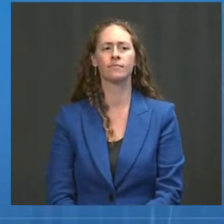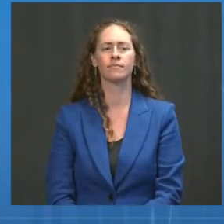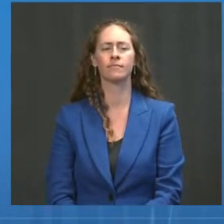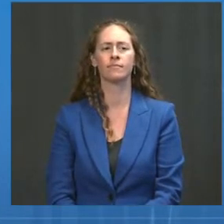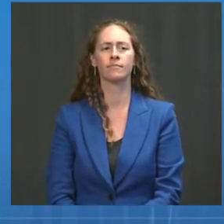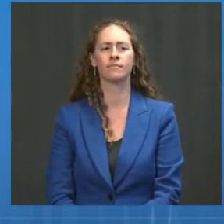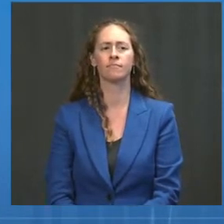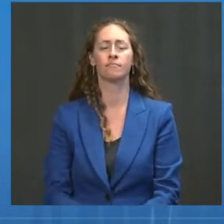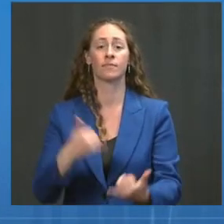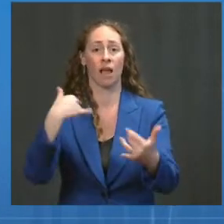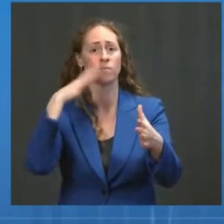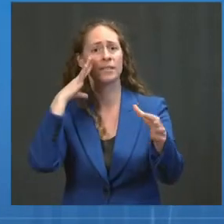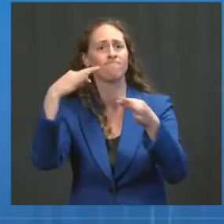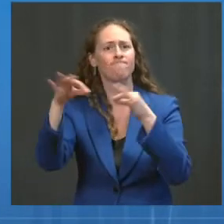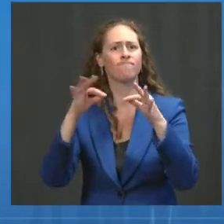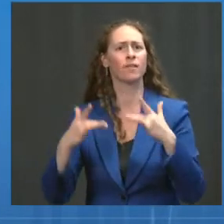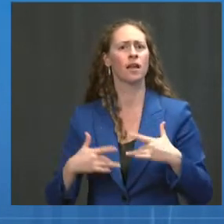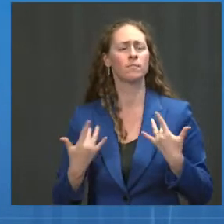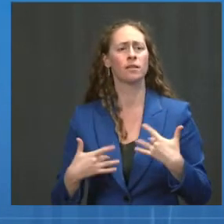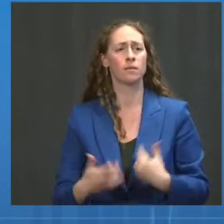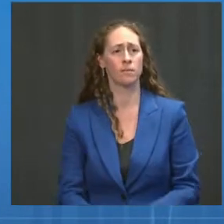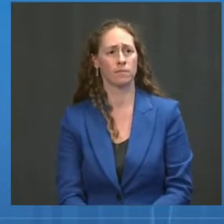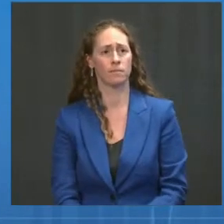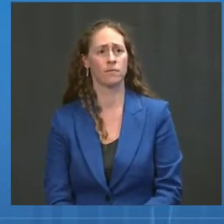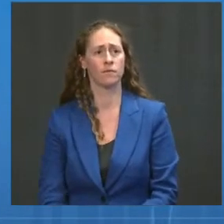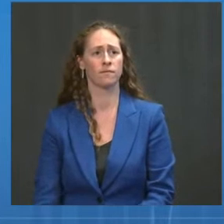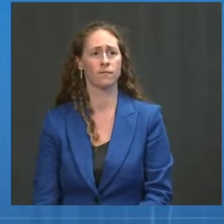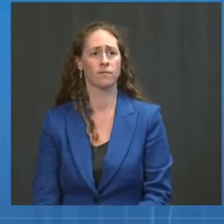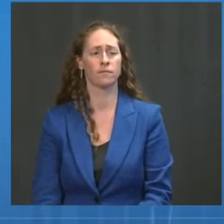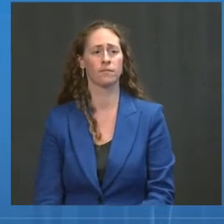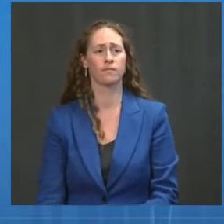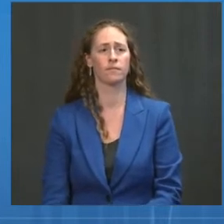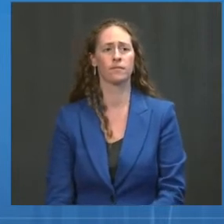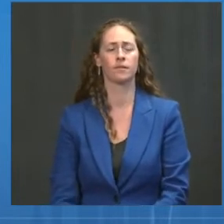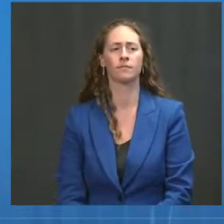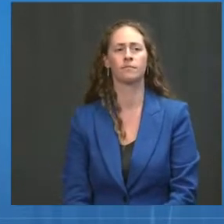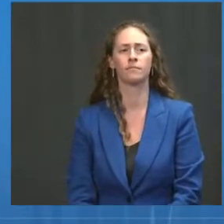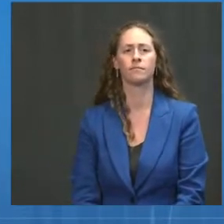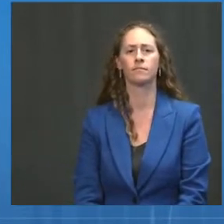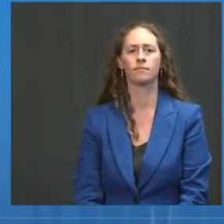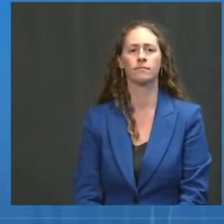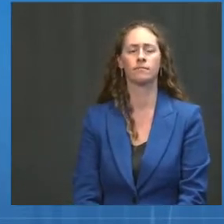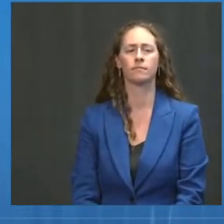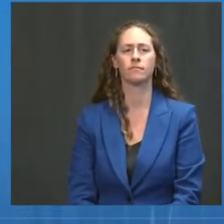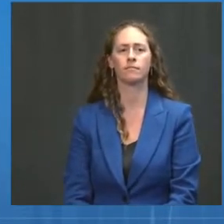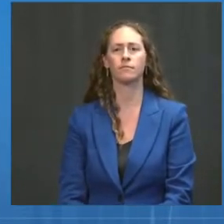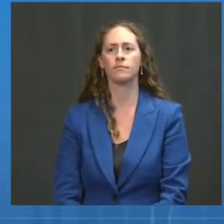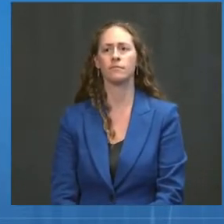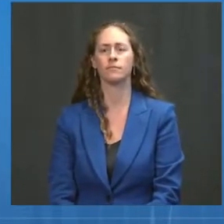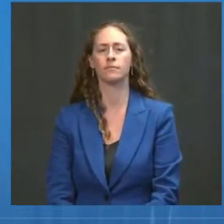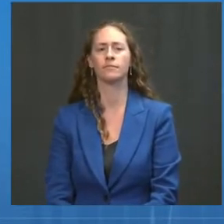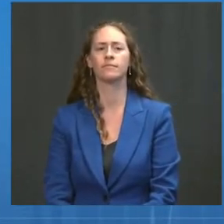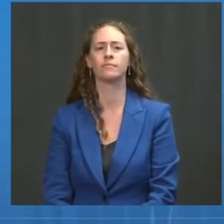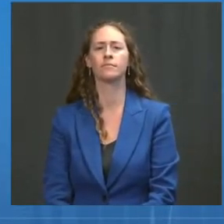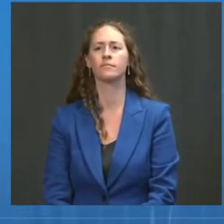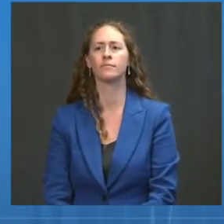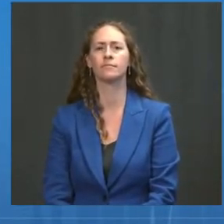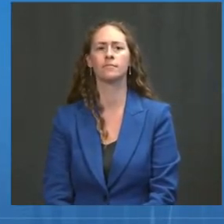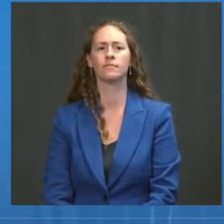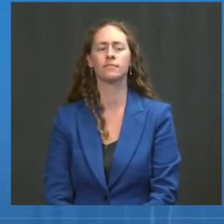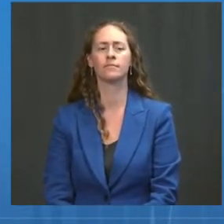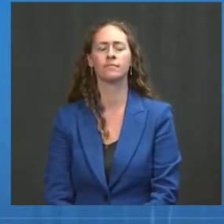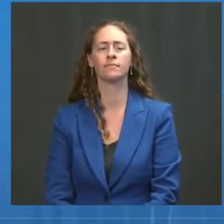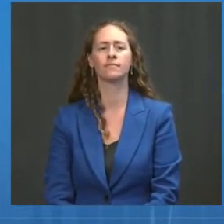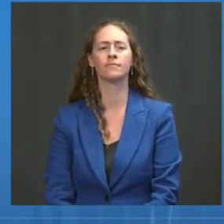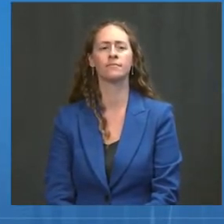Today, we are releasing three articles in MMWR with data I will now describe that are helping to inform our booster